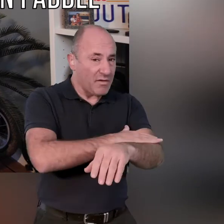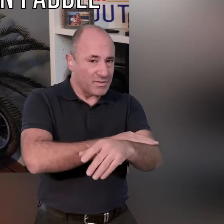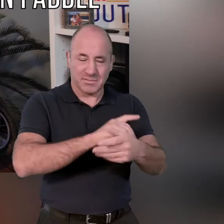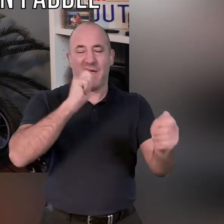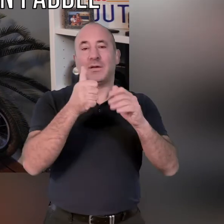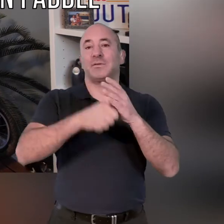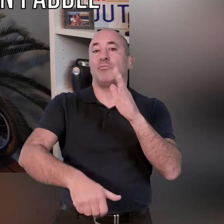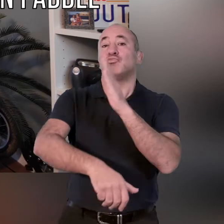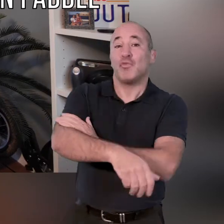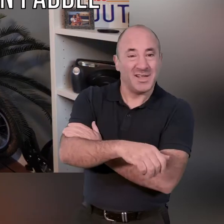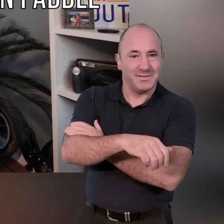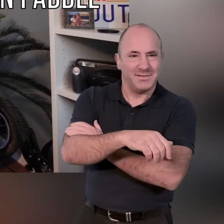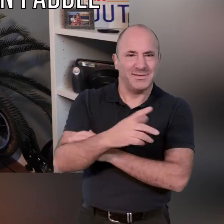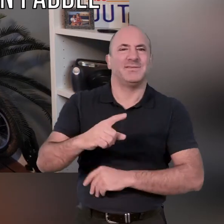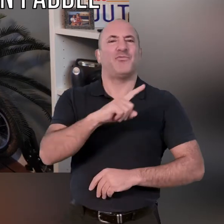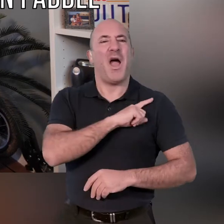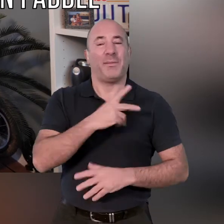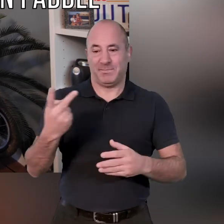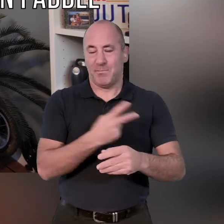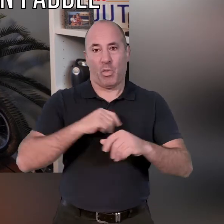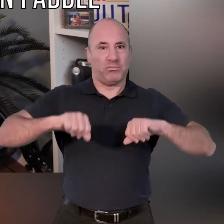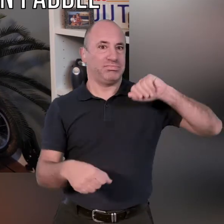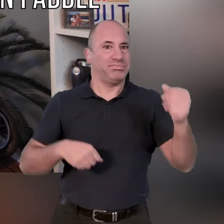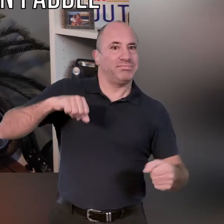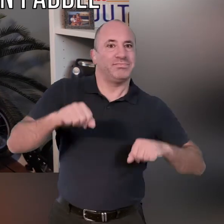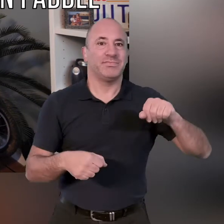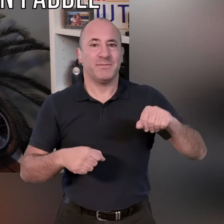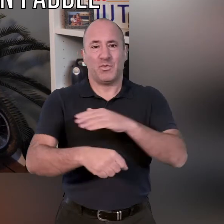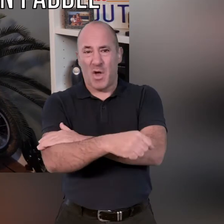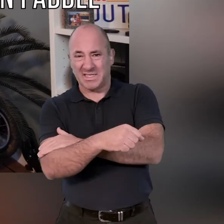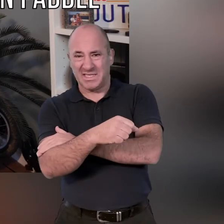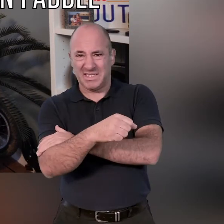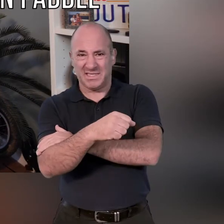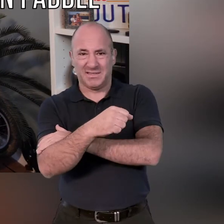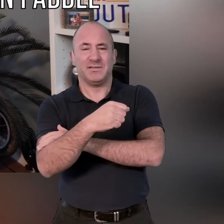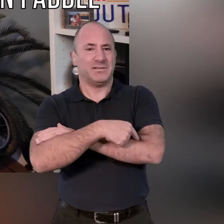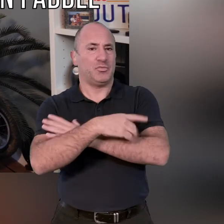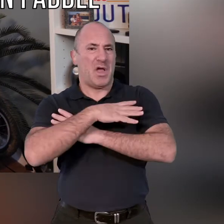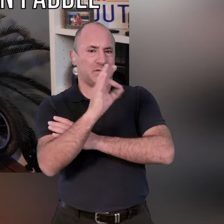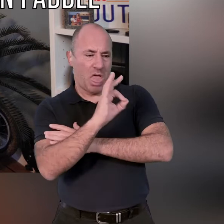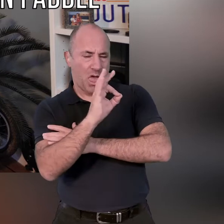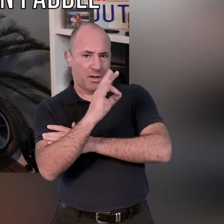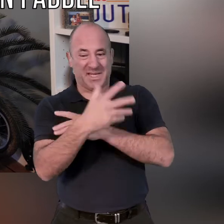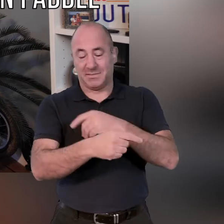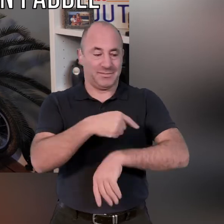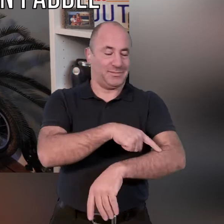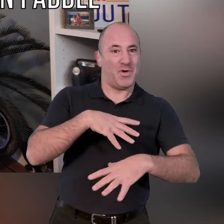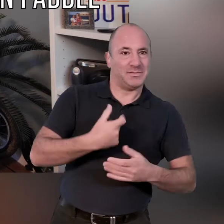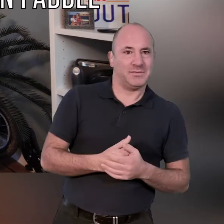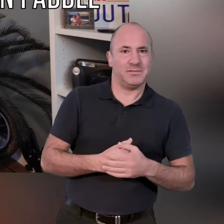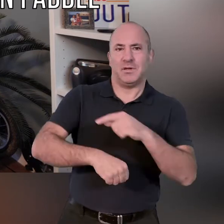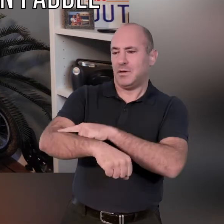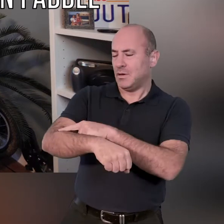reason behind that is because both these arms are working now and then if we did the right arm first that has no rest